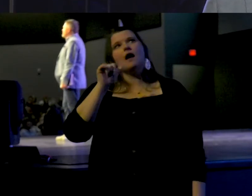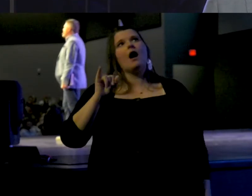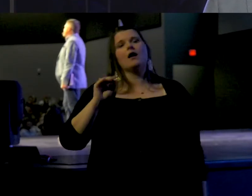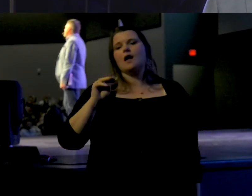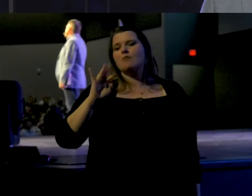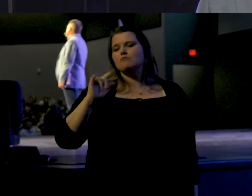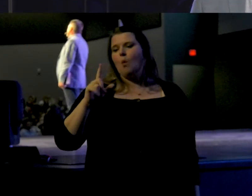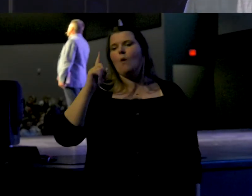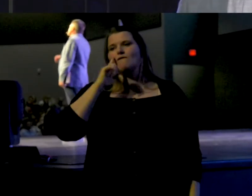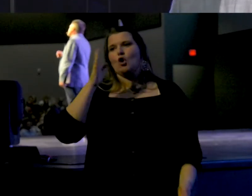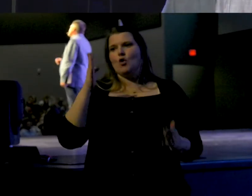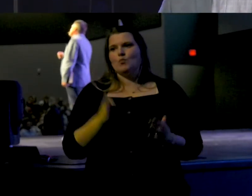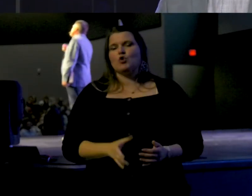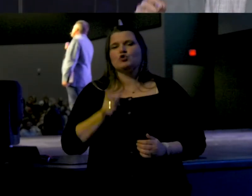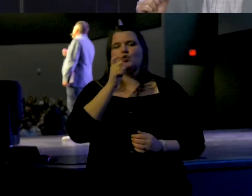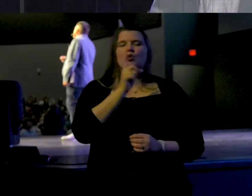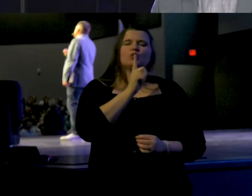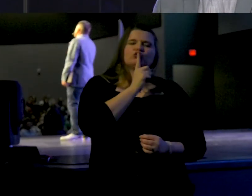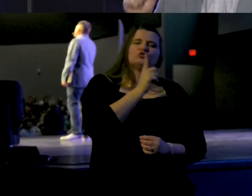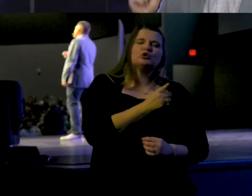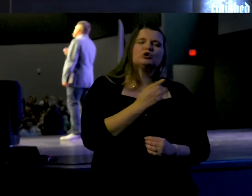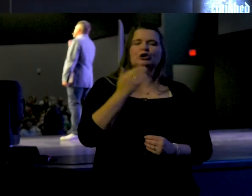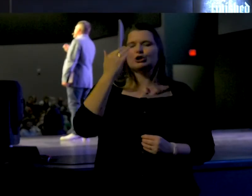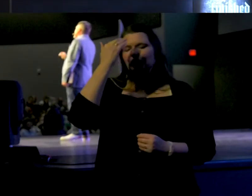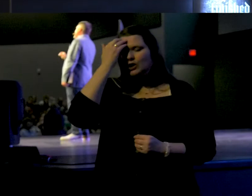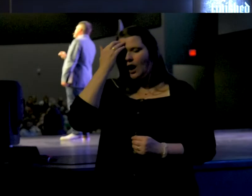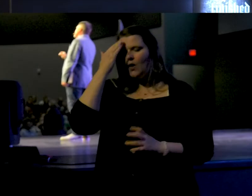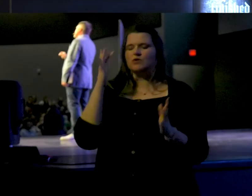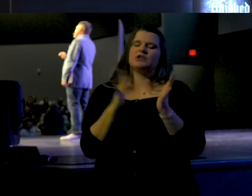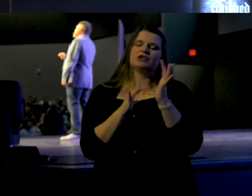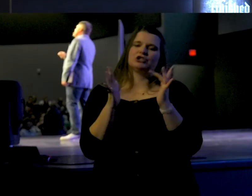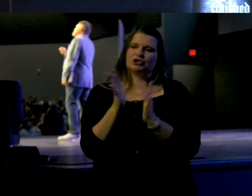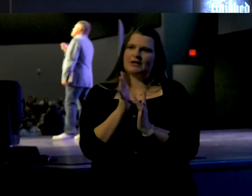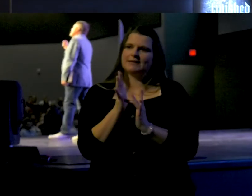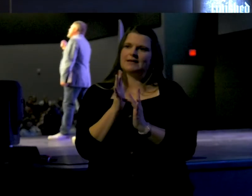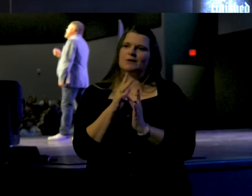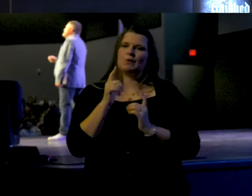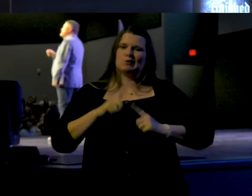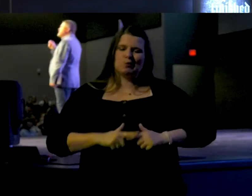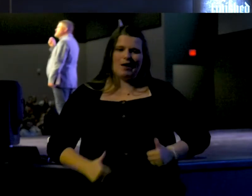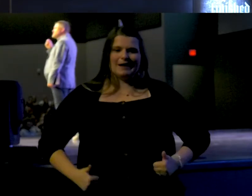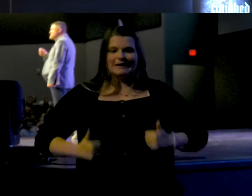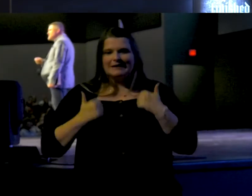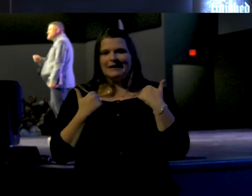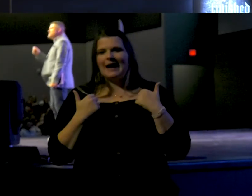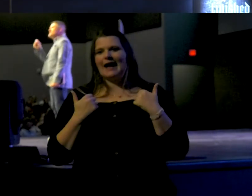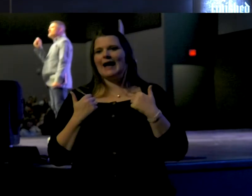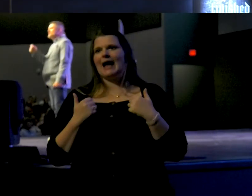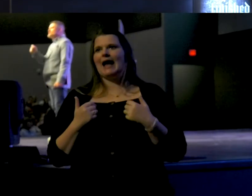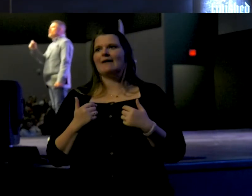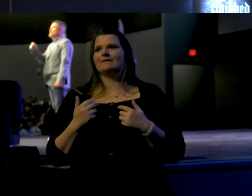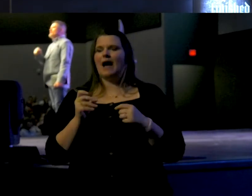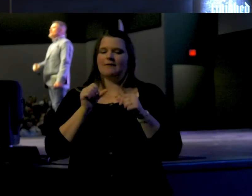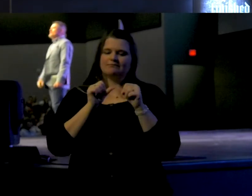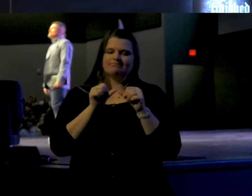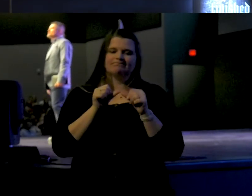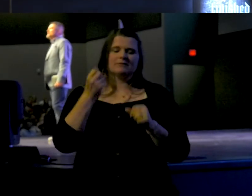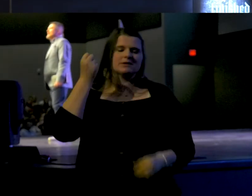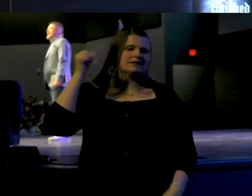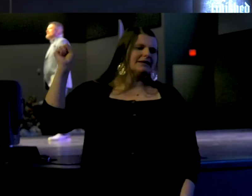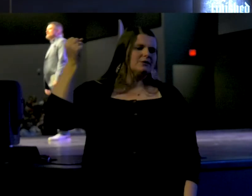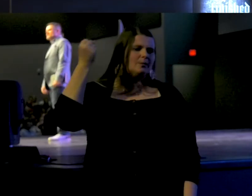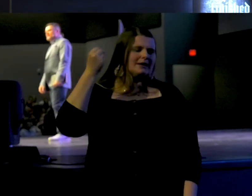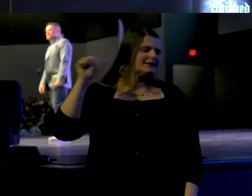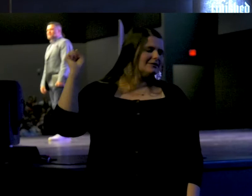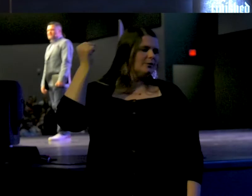for a person who truly knows the risen Christ to live a life of consistent disobedience